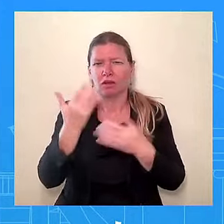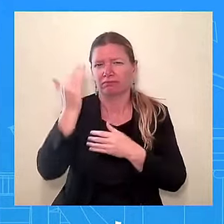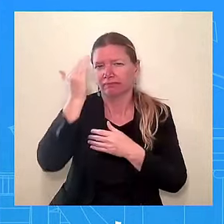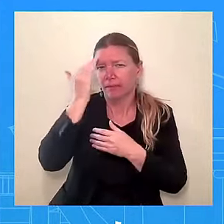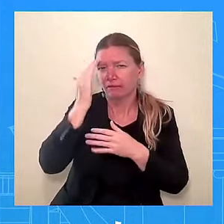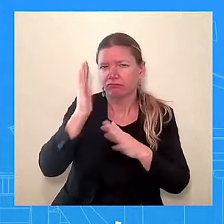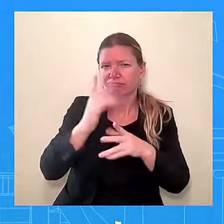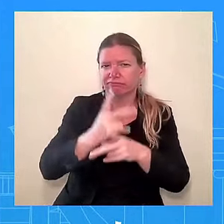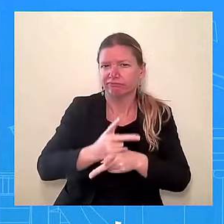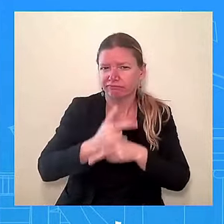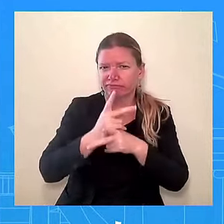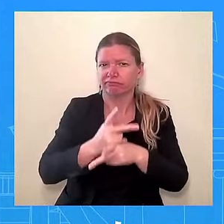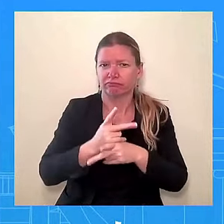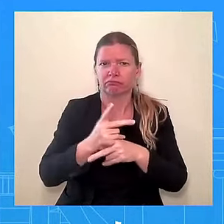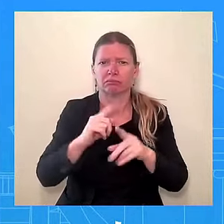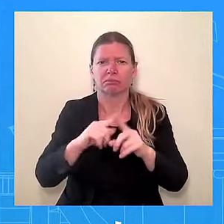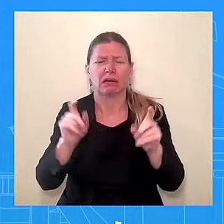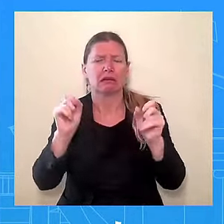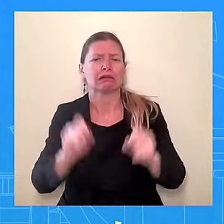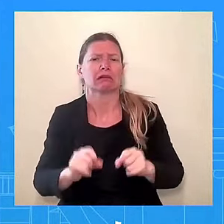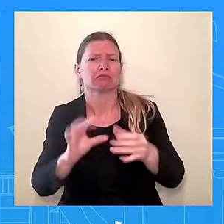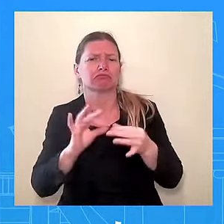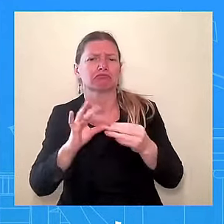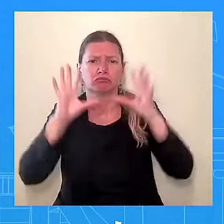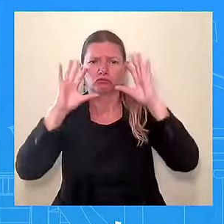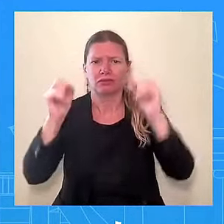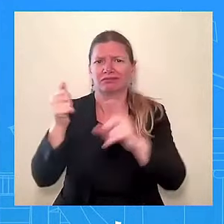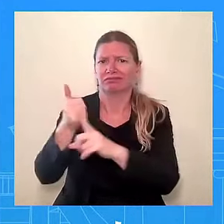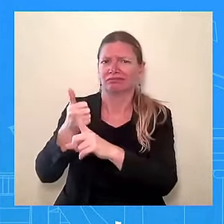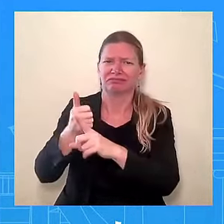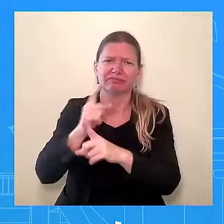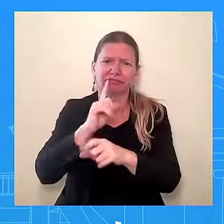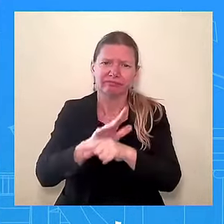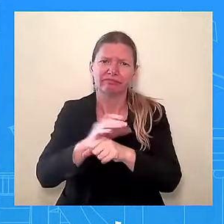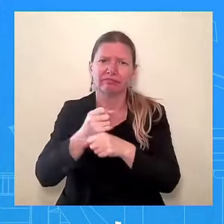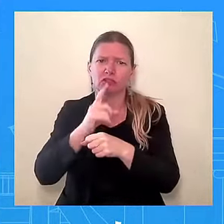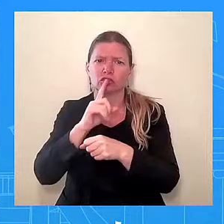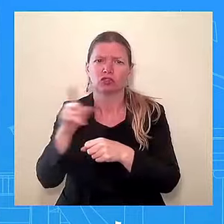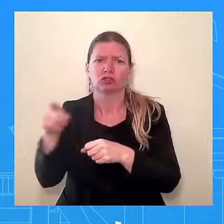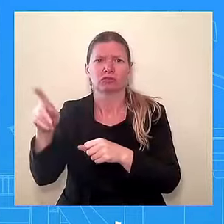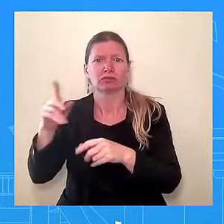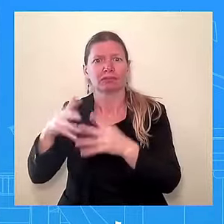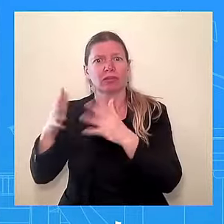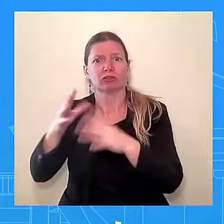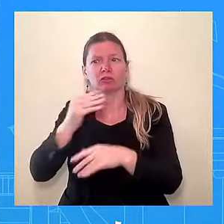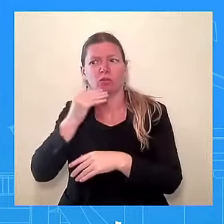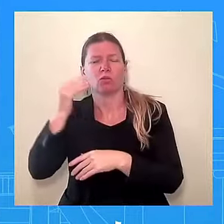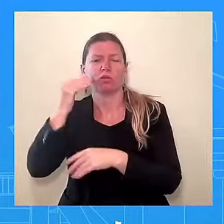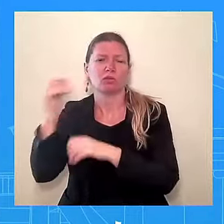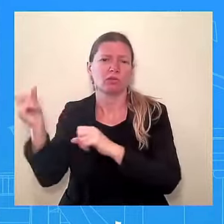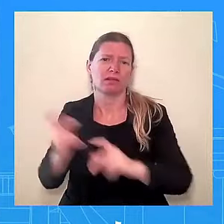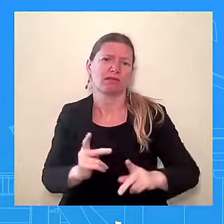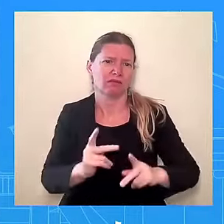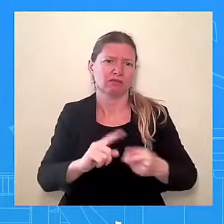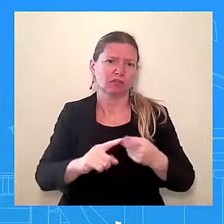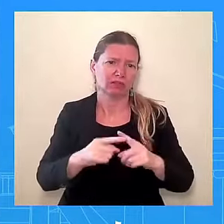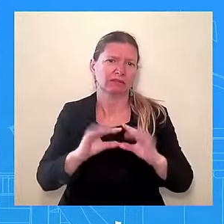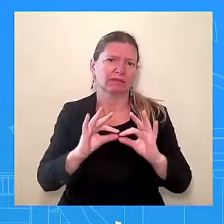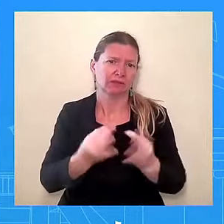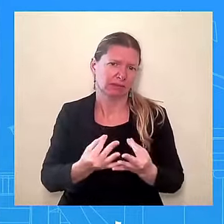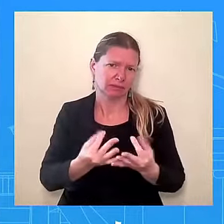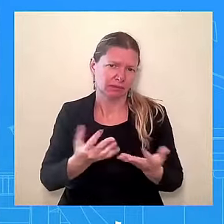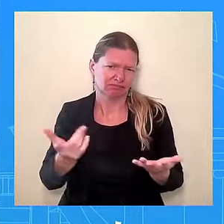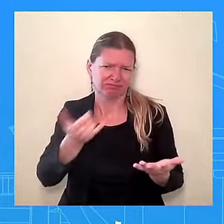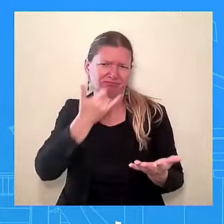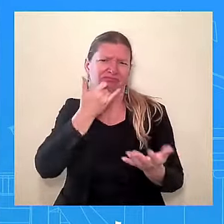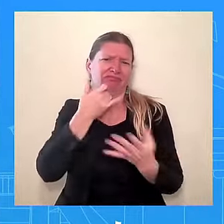home to their friends and families and loved ones, obviously. Those efforts in terms of trying to get those wrongfully detained Americans home,